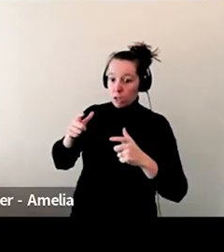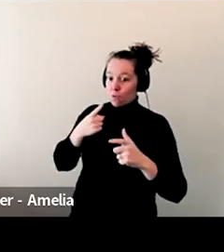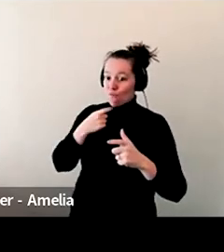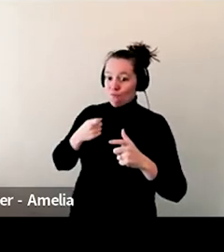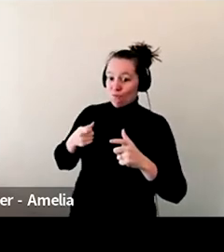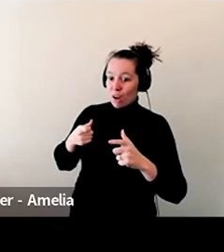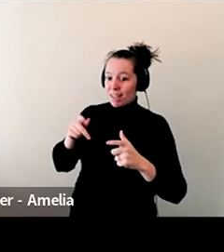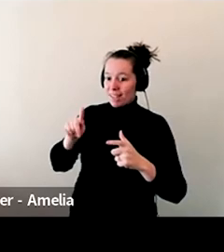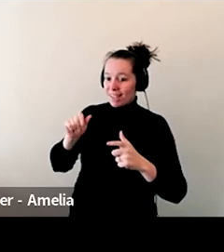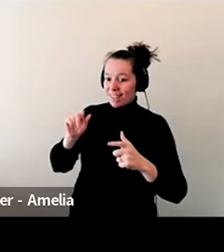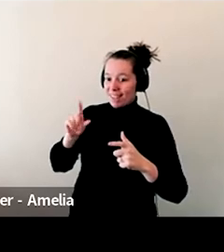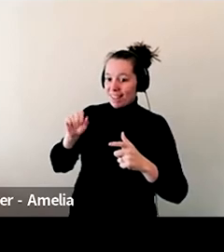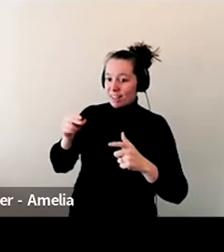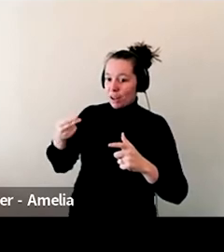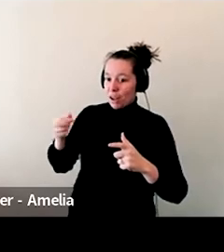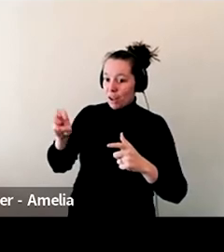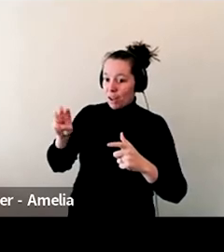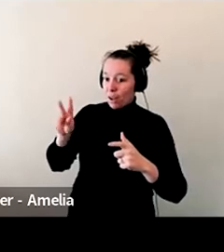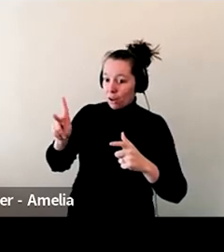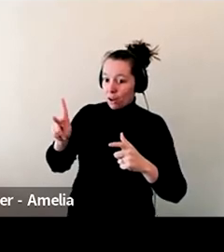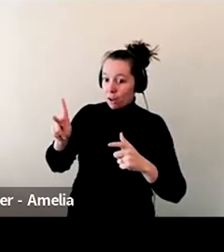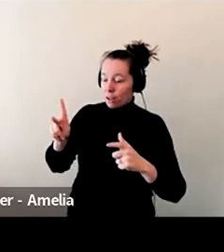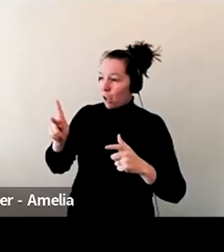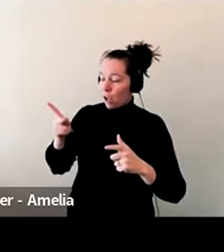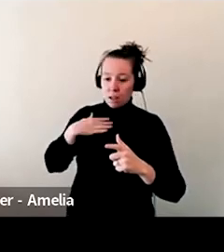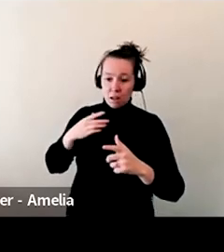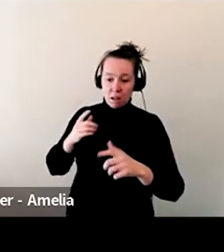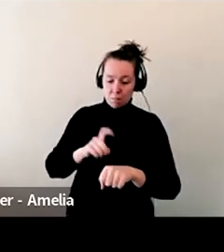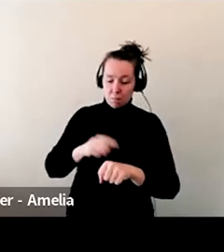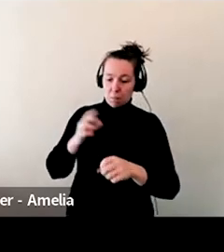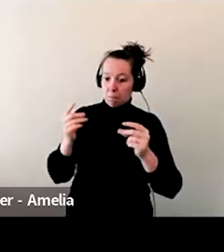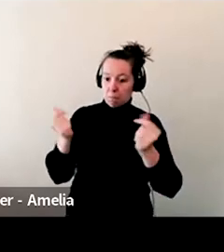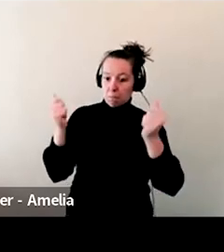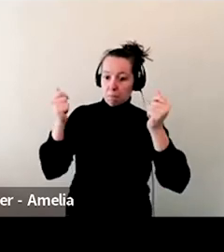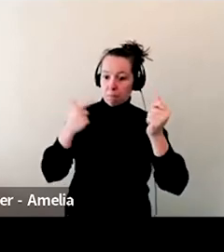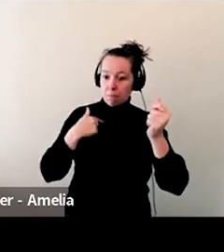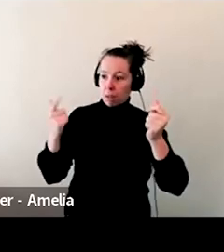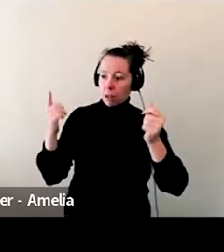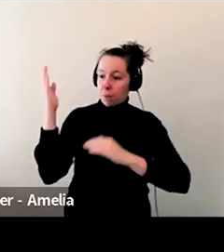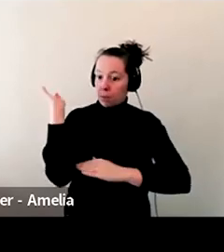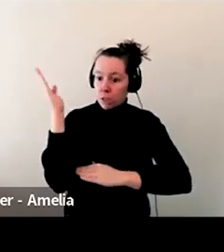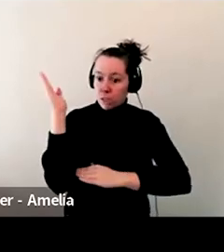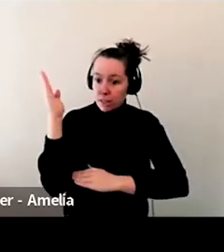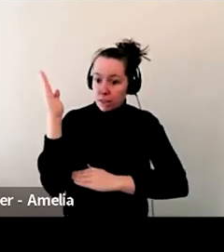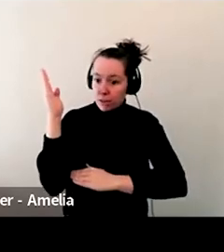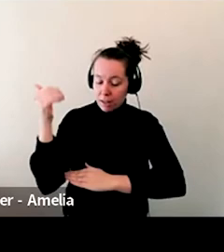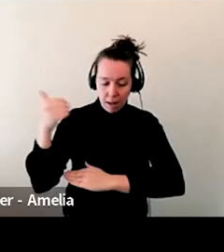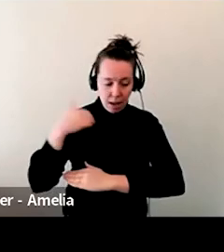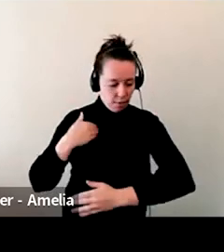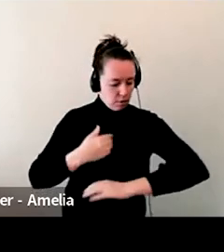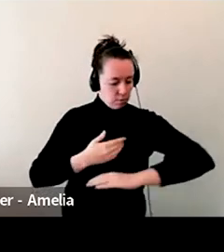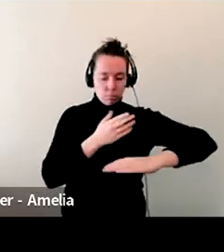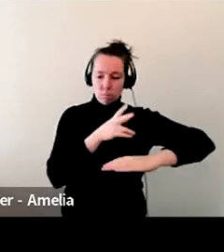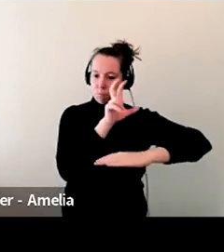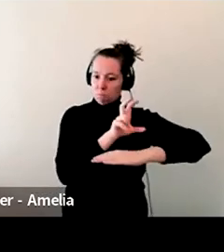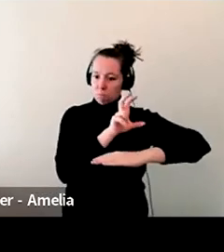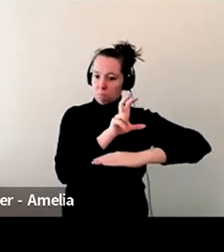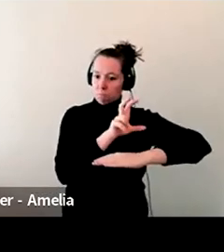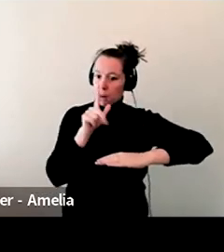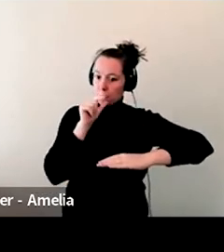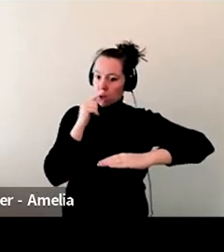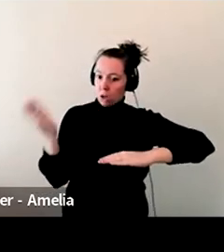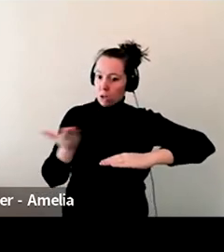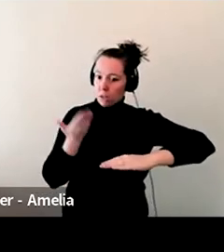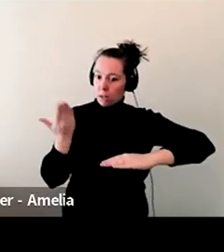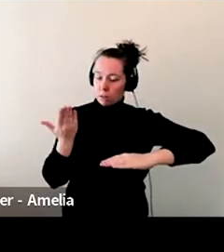did a whole 20 minute presentation, uh, about birds. And every time we have an event with him, it's, it's always a